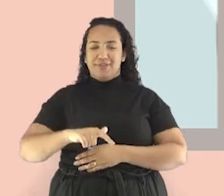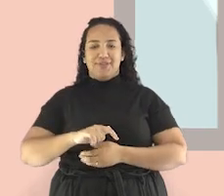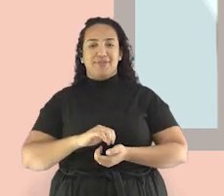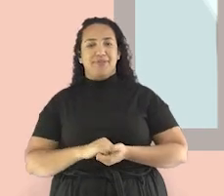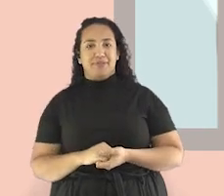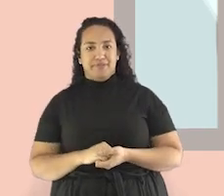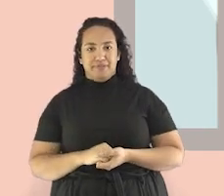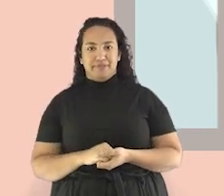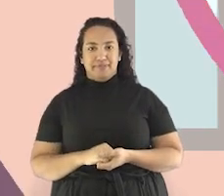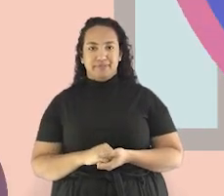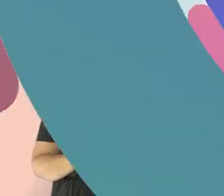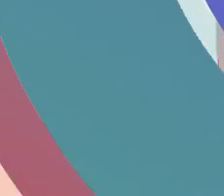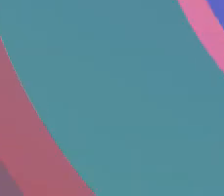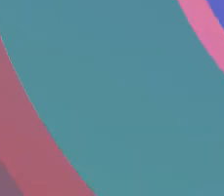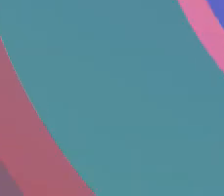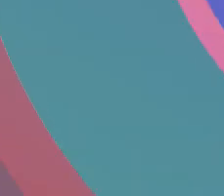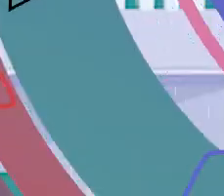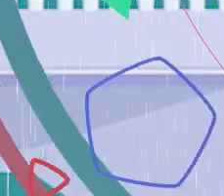See ya!